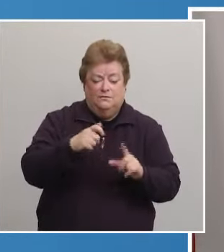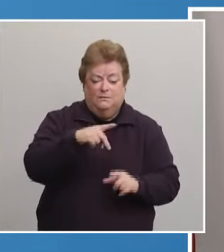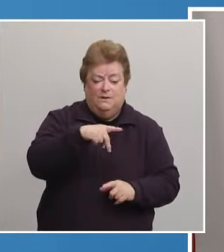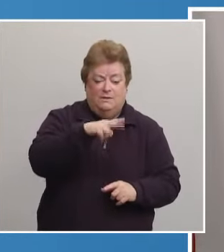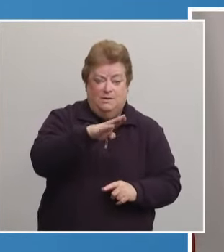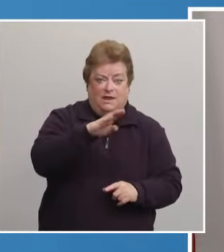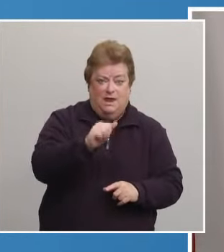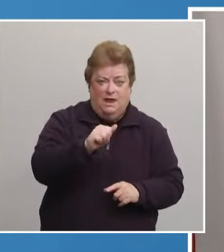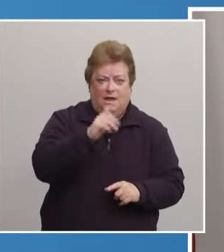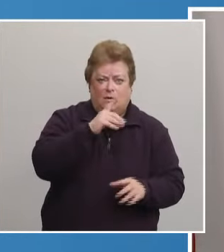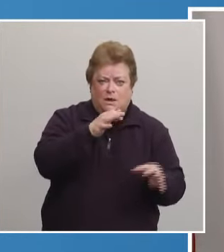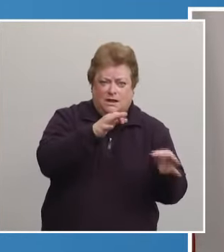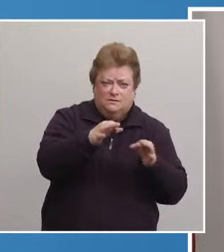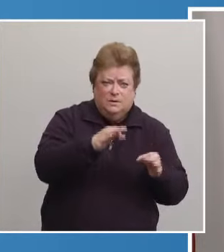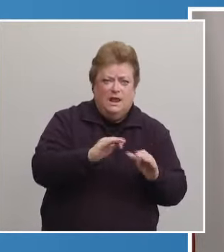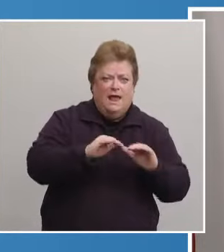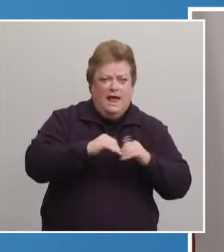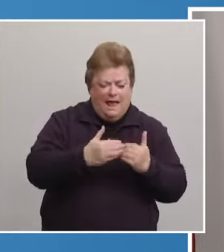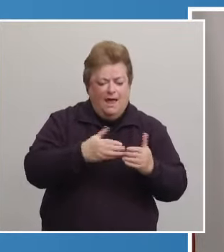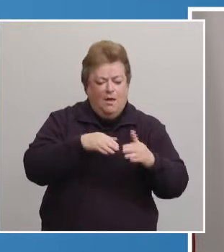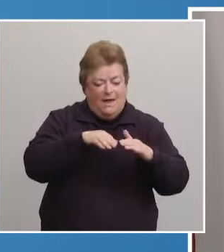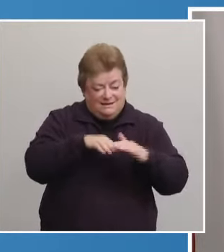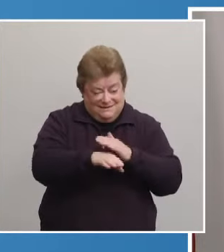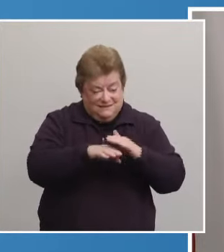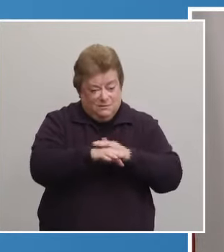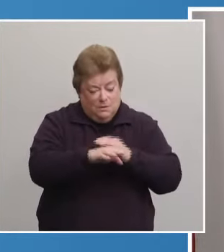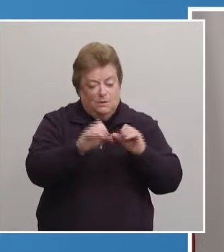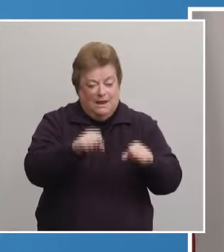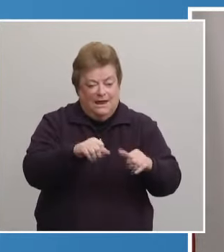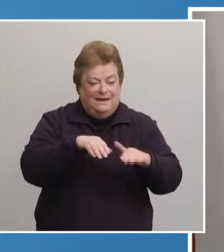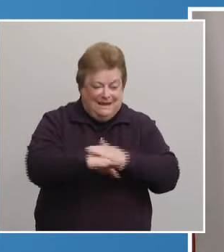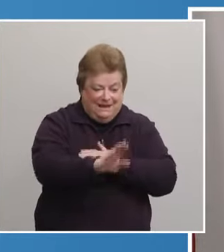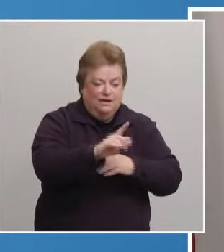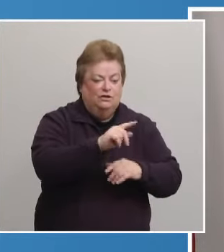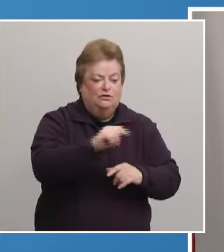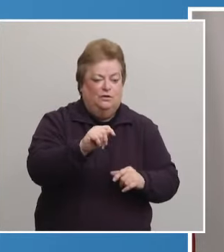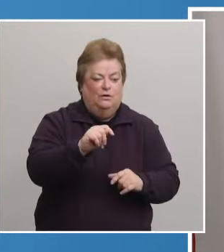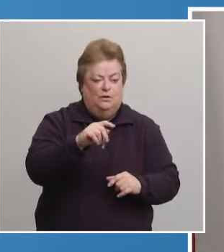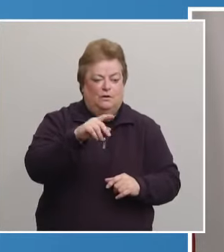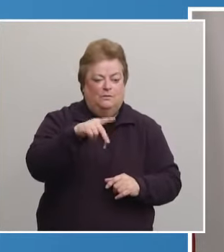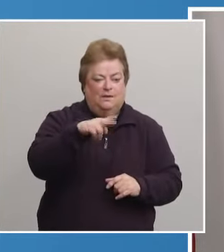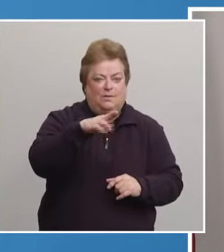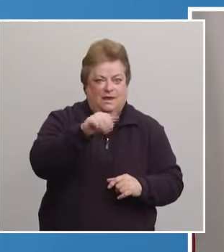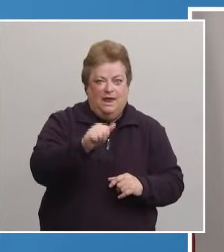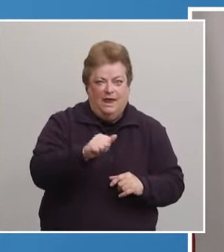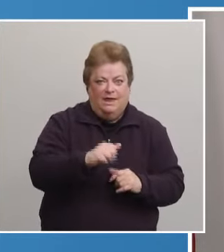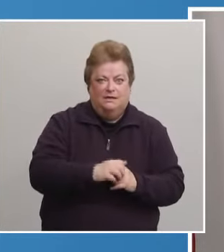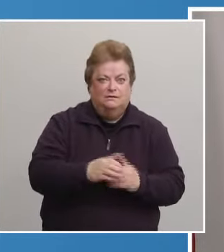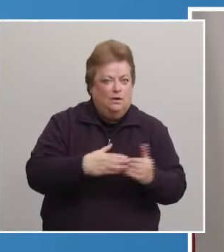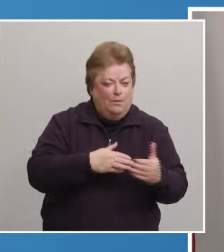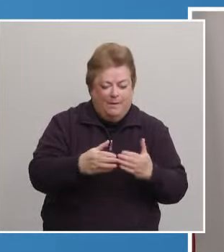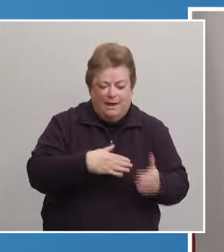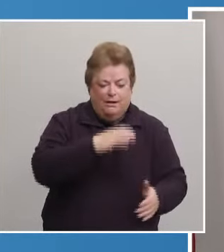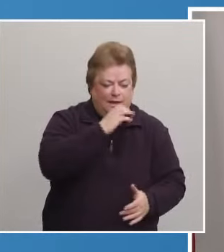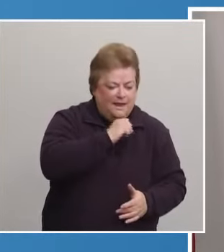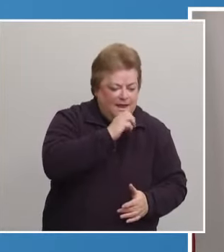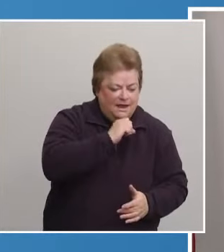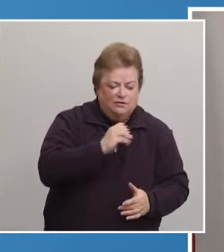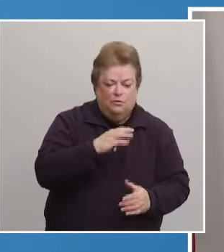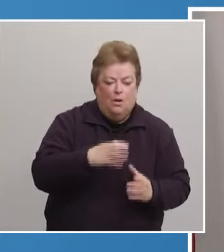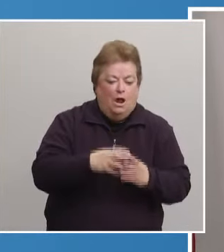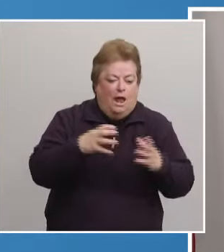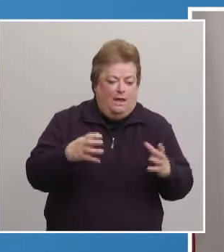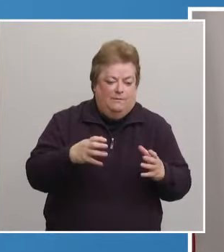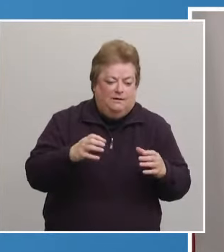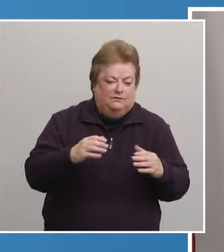information on just how accessible the arena truly is for people attending our clinics, no matter their age or degree of mobility.